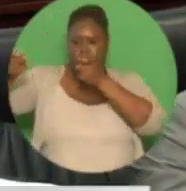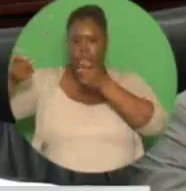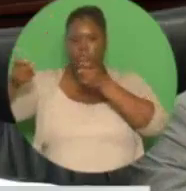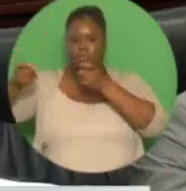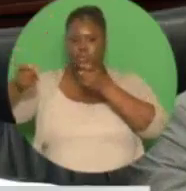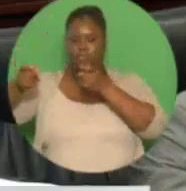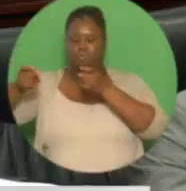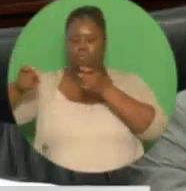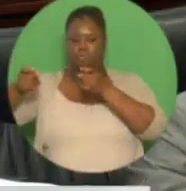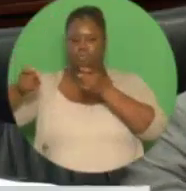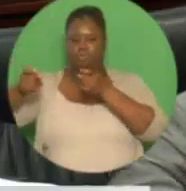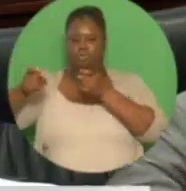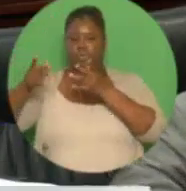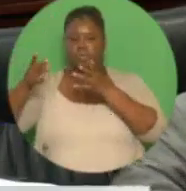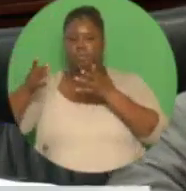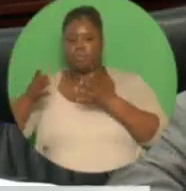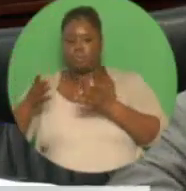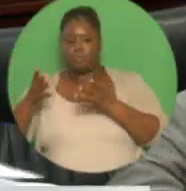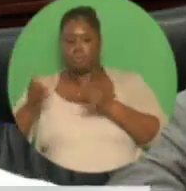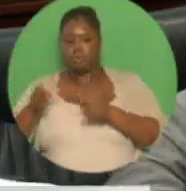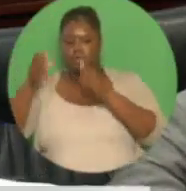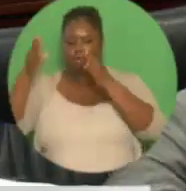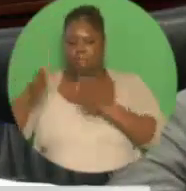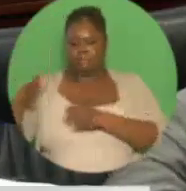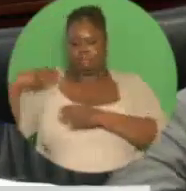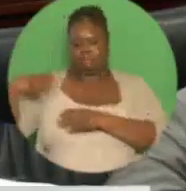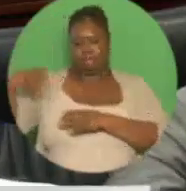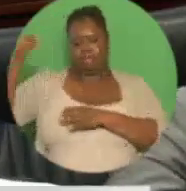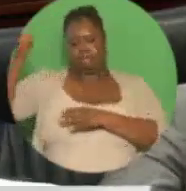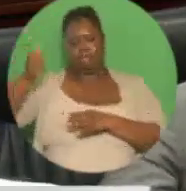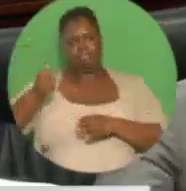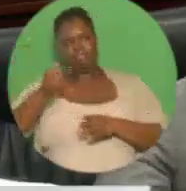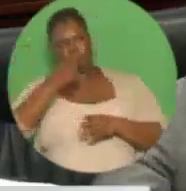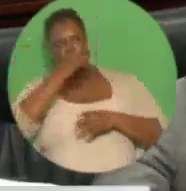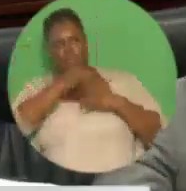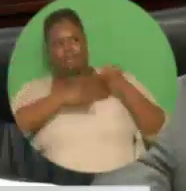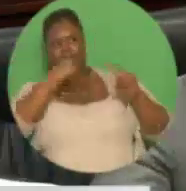recognized brand manager for the Magdalena Grand Beach and Golf Resort.